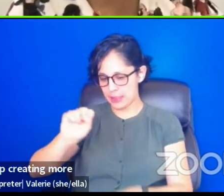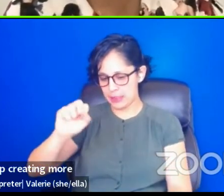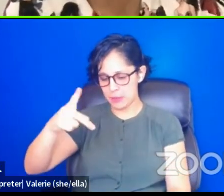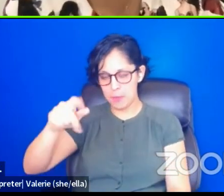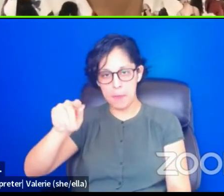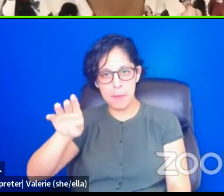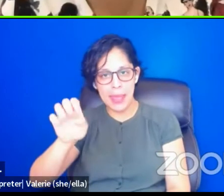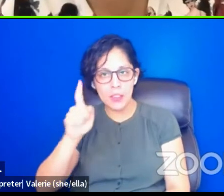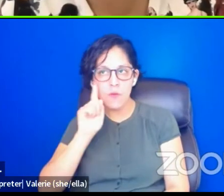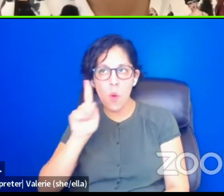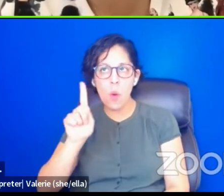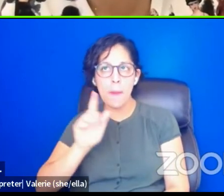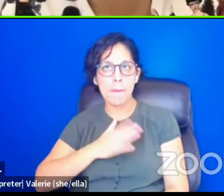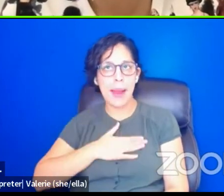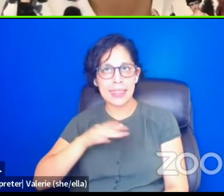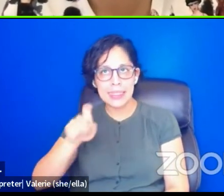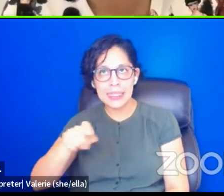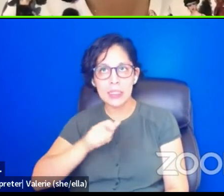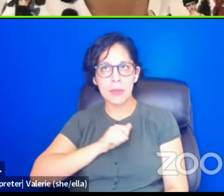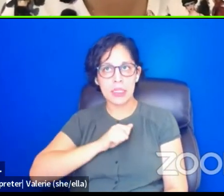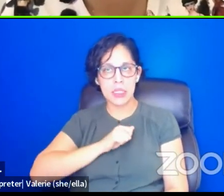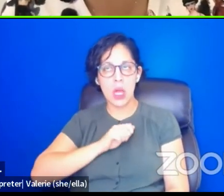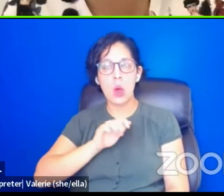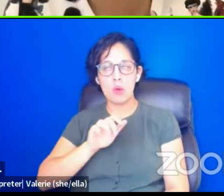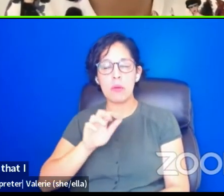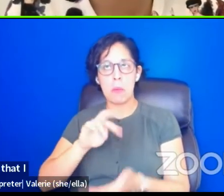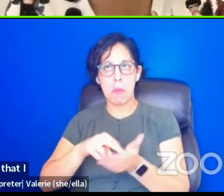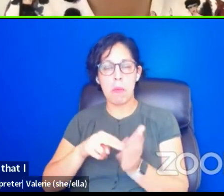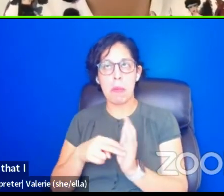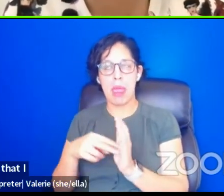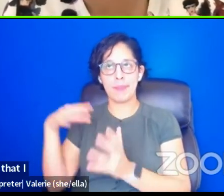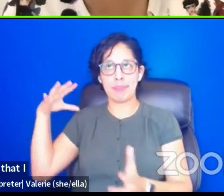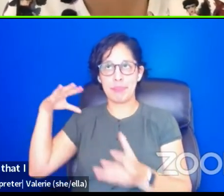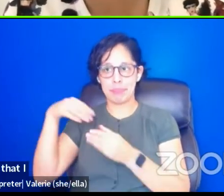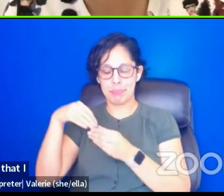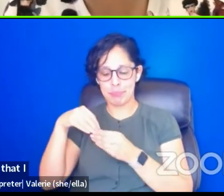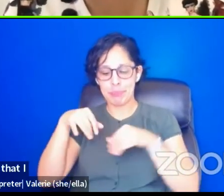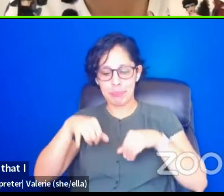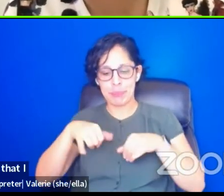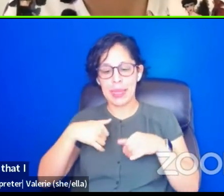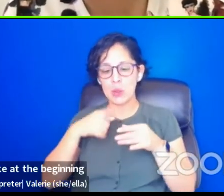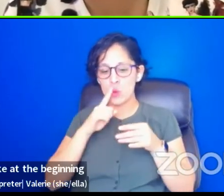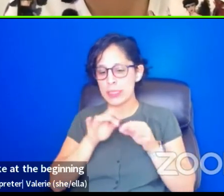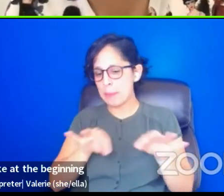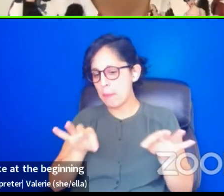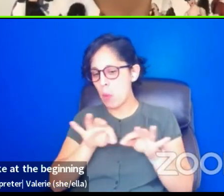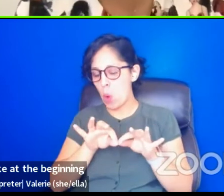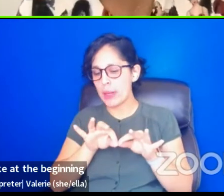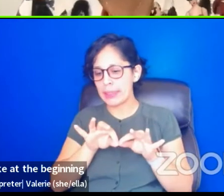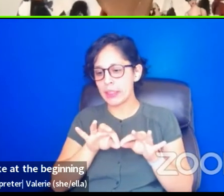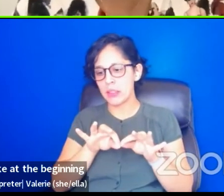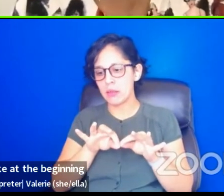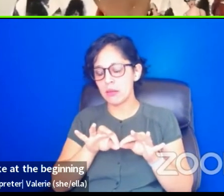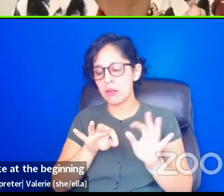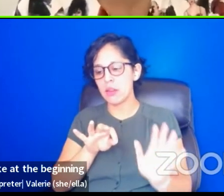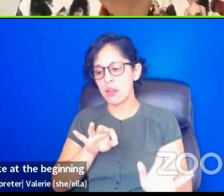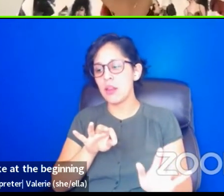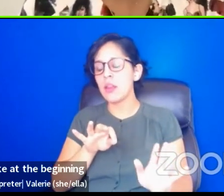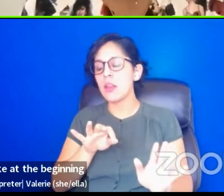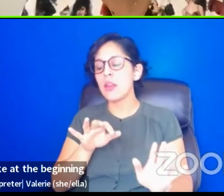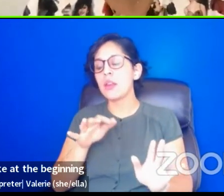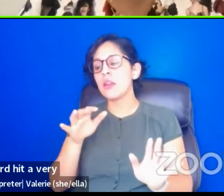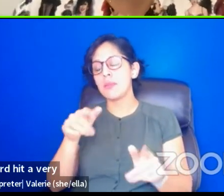it was very important that, uh, I feel like at the beginning of last year, I took a really hard hit, um,